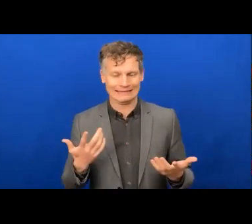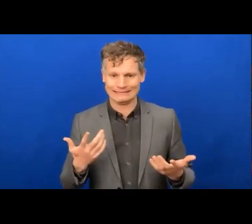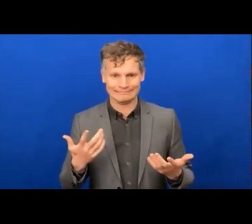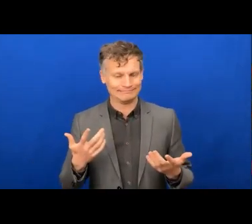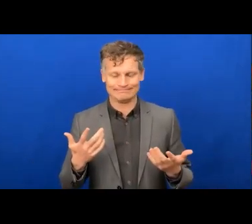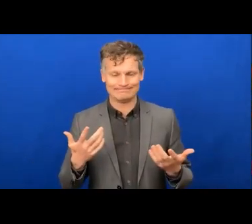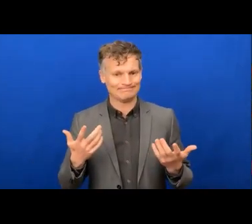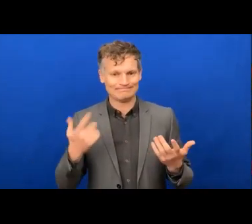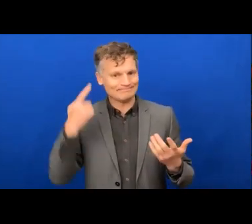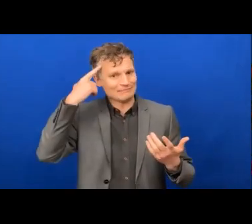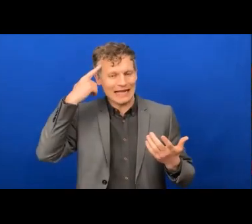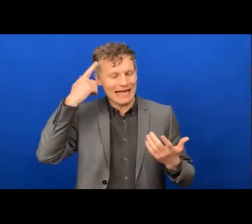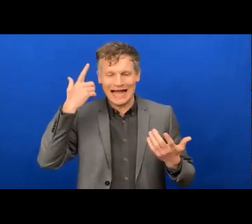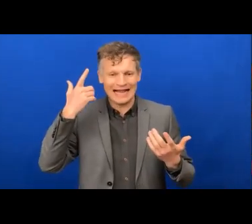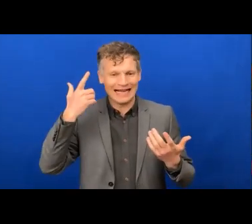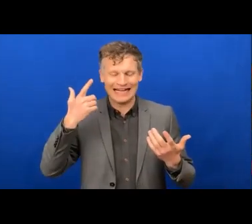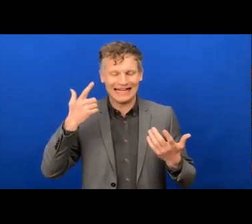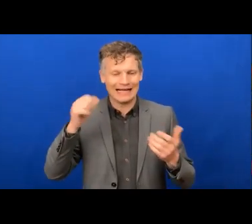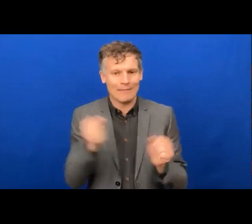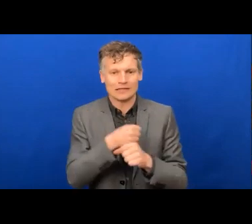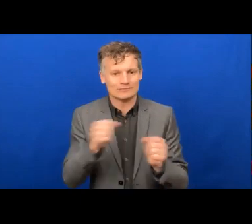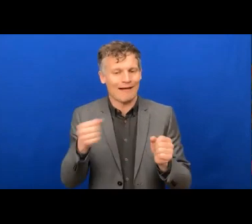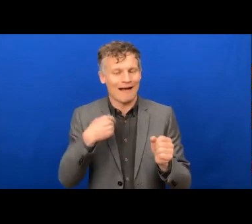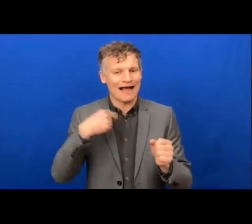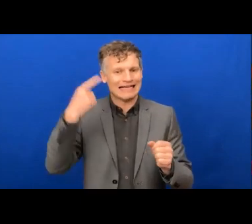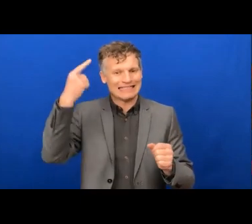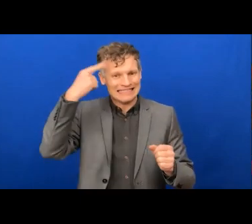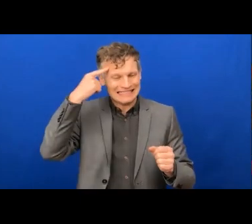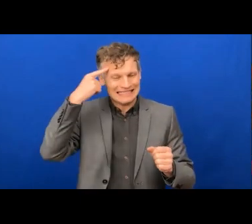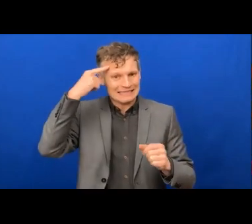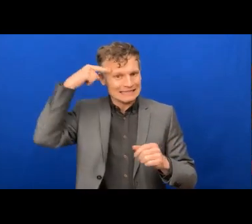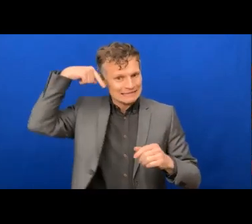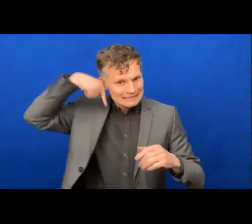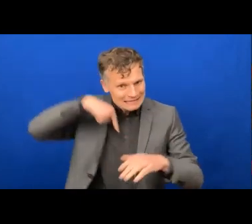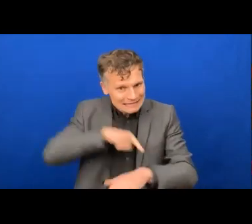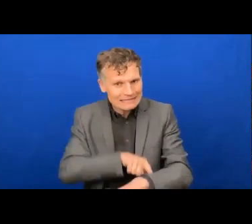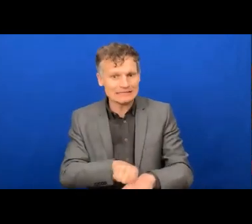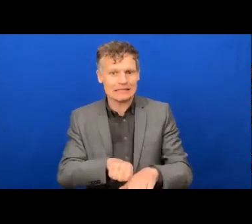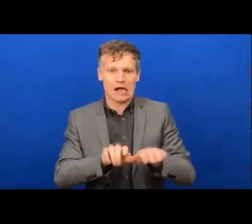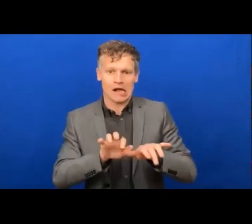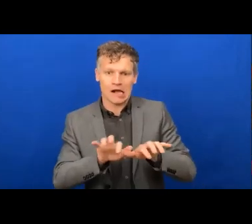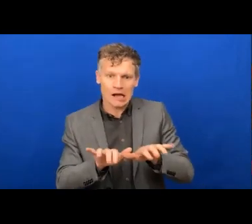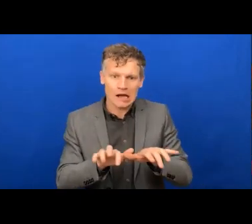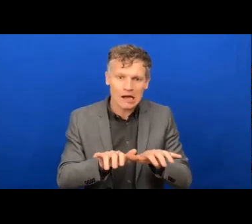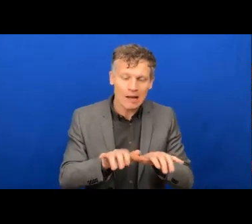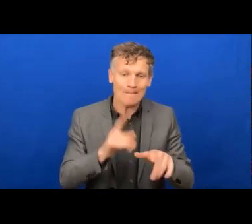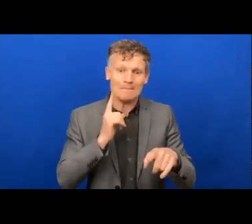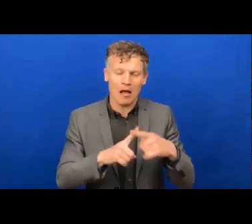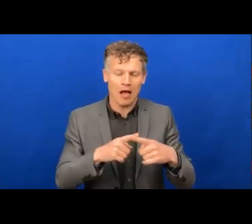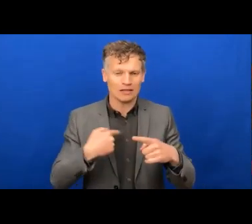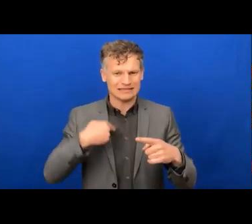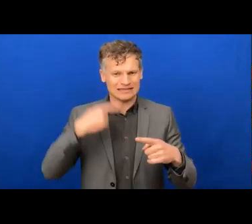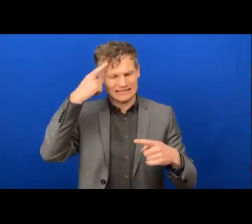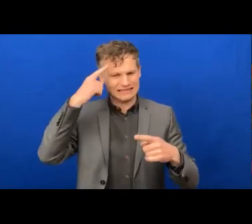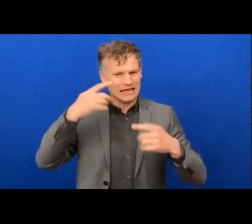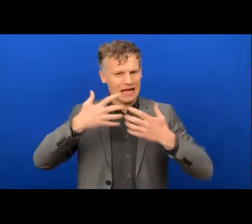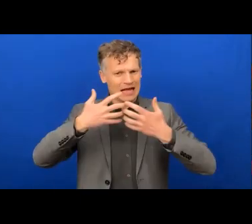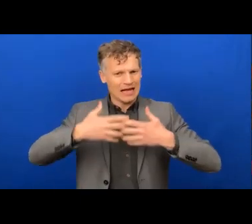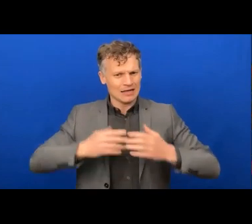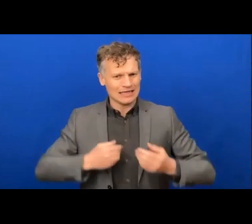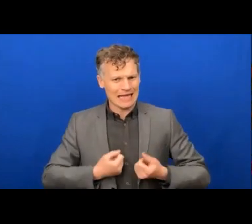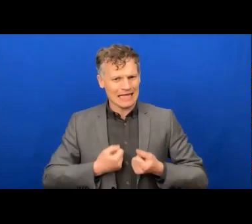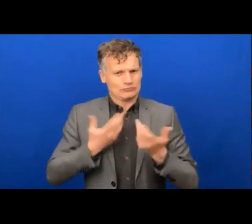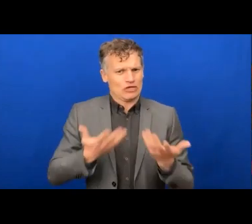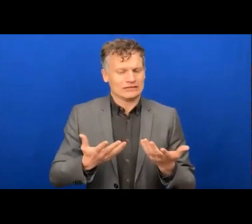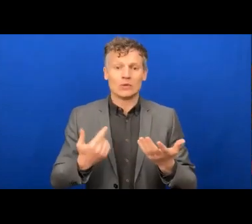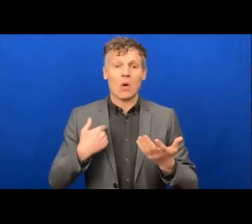can't process the sort of how to use the keyboard and how to express myself very well at the same time. So speech recognition is really,